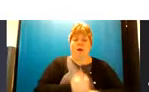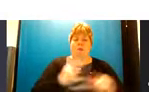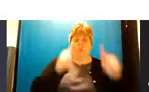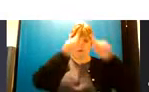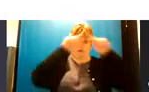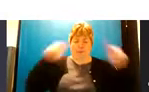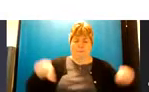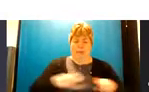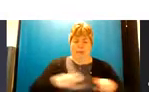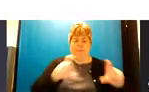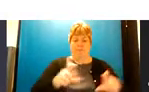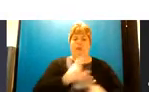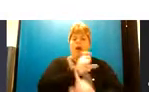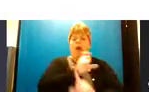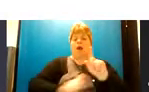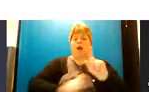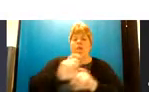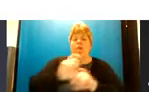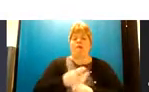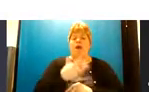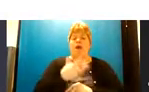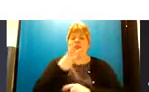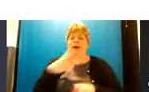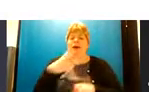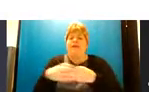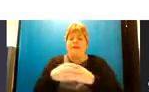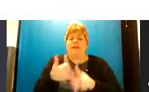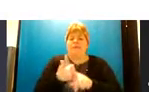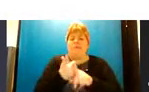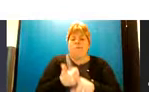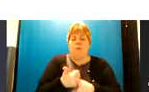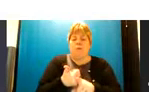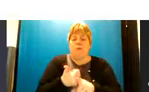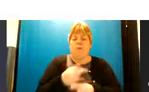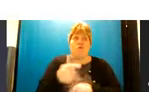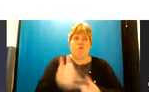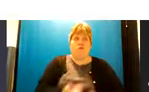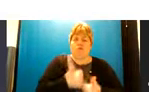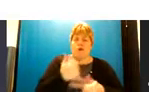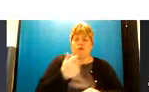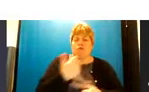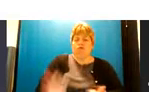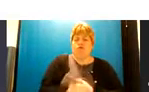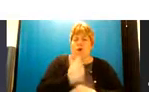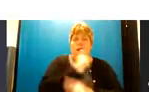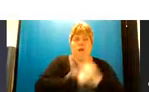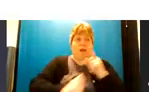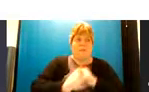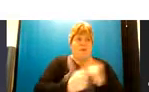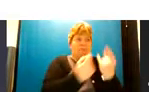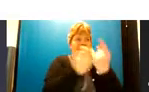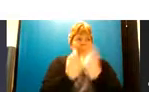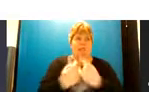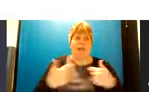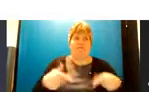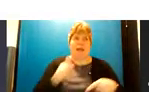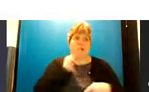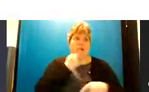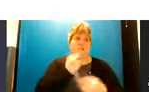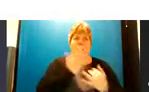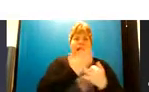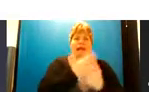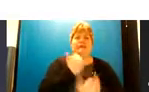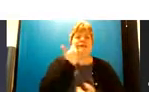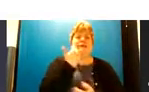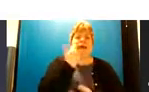community and third sector support which is about having really strong community assets that's available for people that they can access on a day-to-day